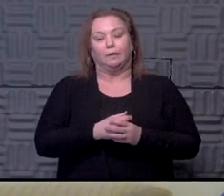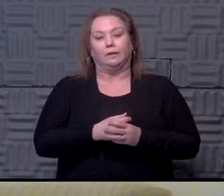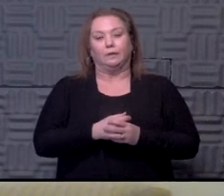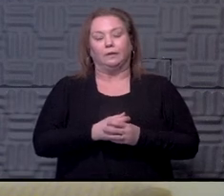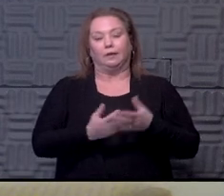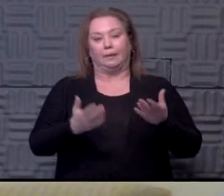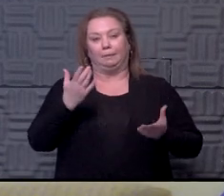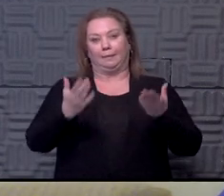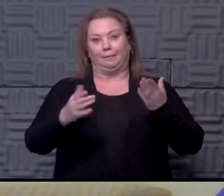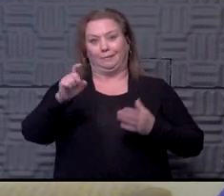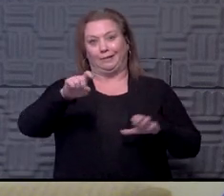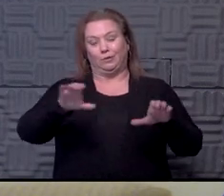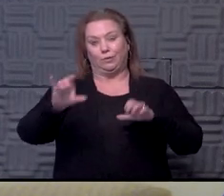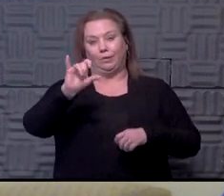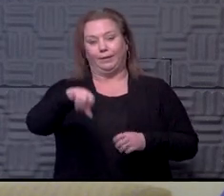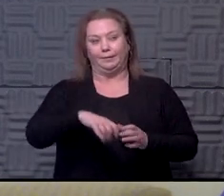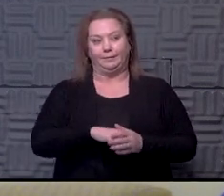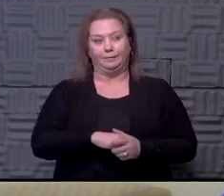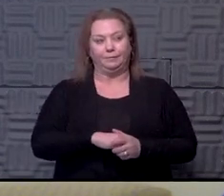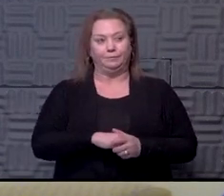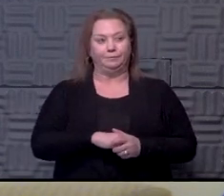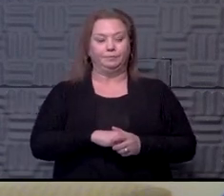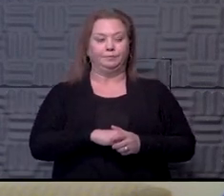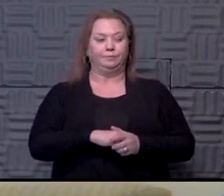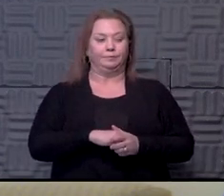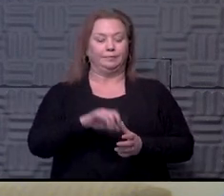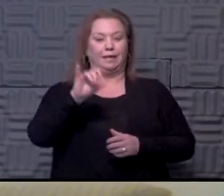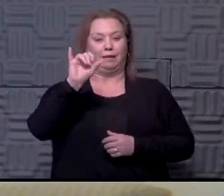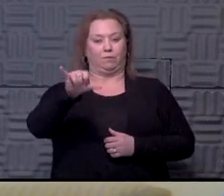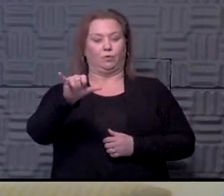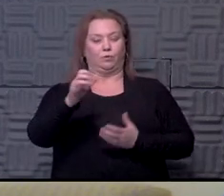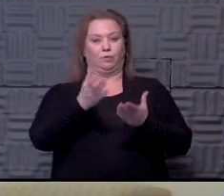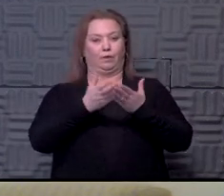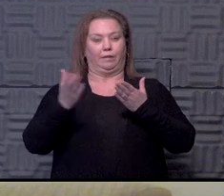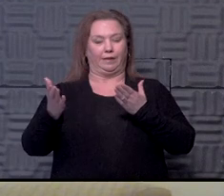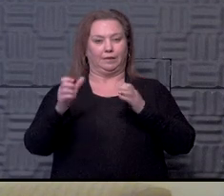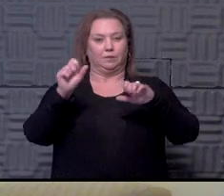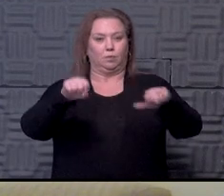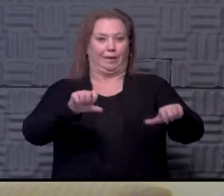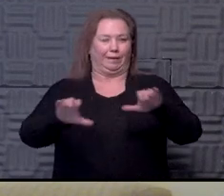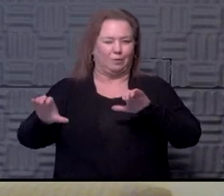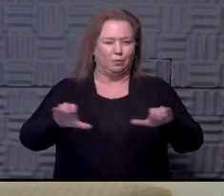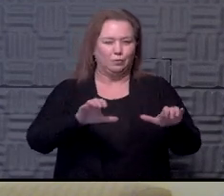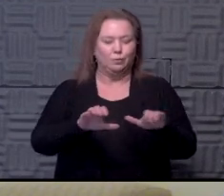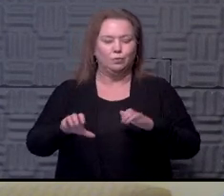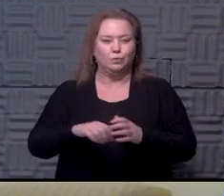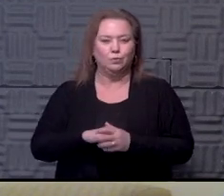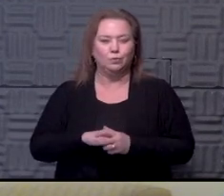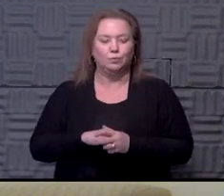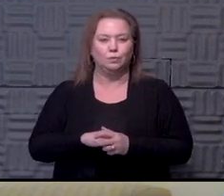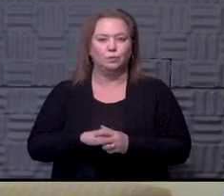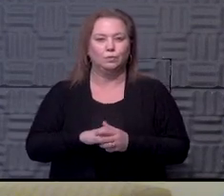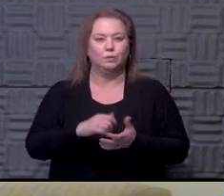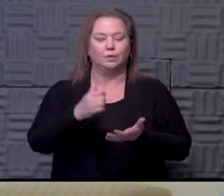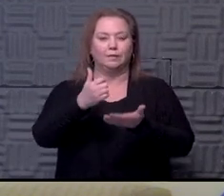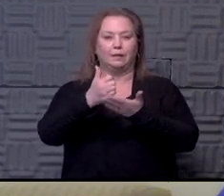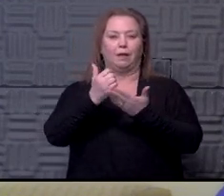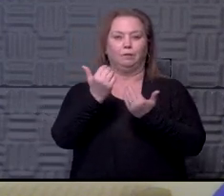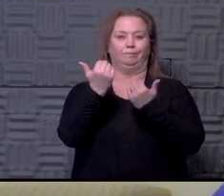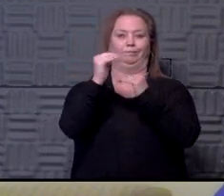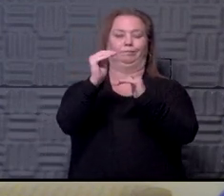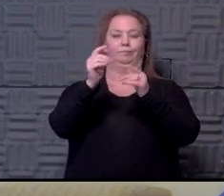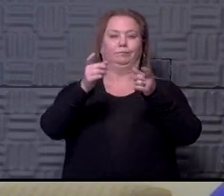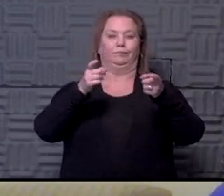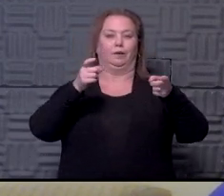that needs to be done. So I think those are the little things that we can do to help mitigate our